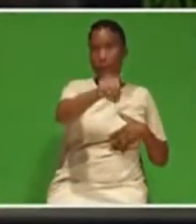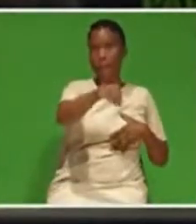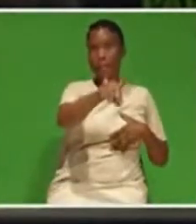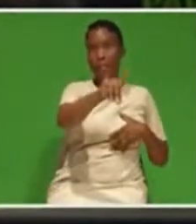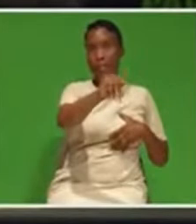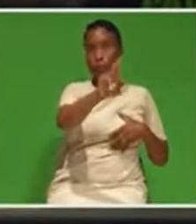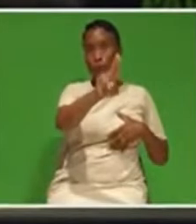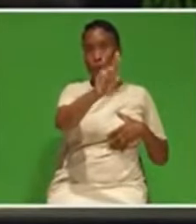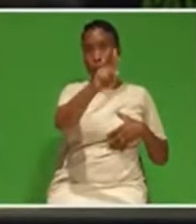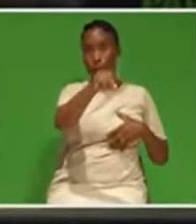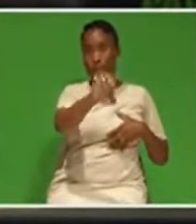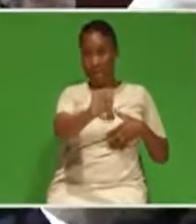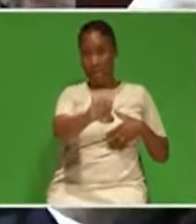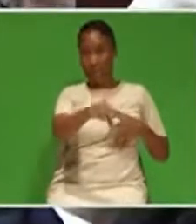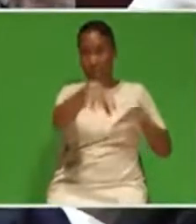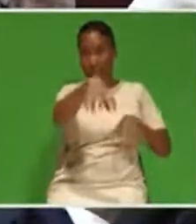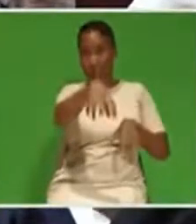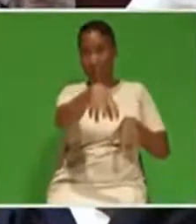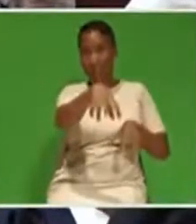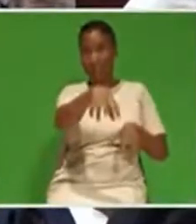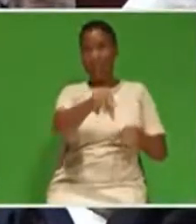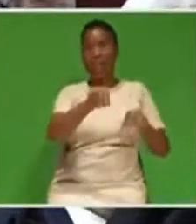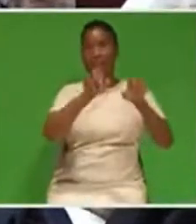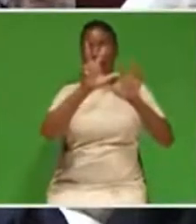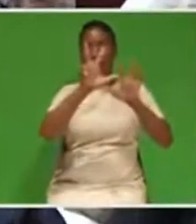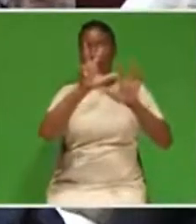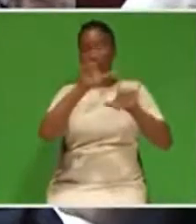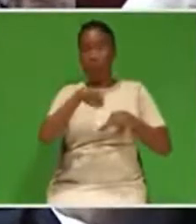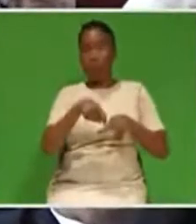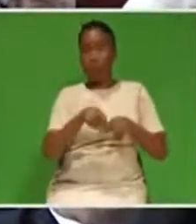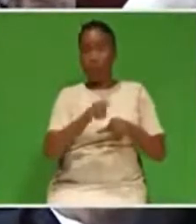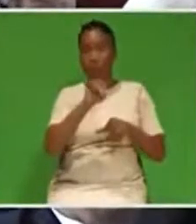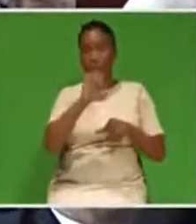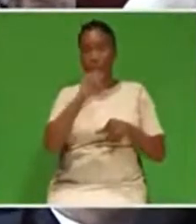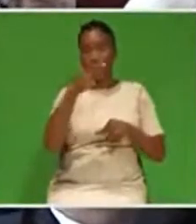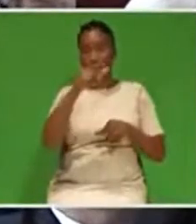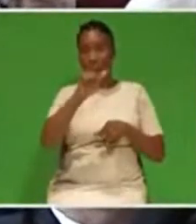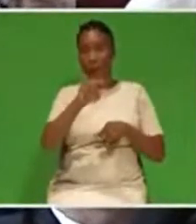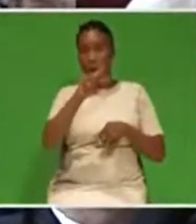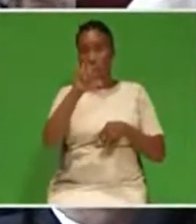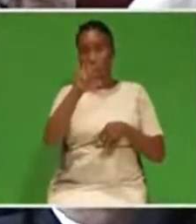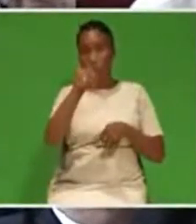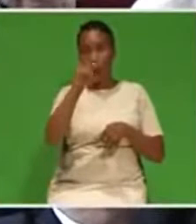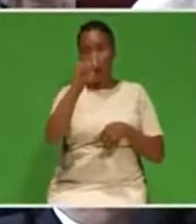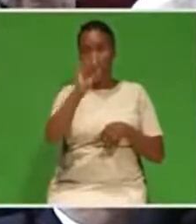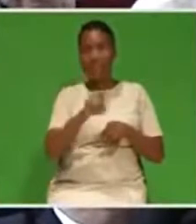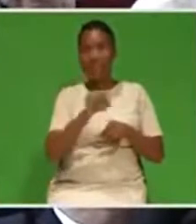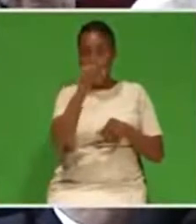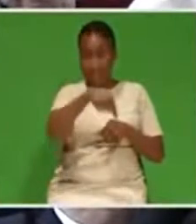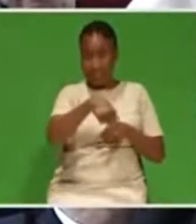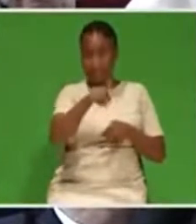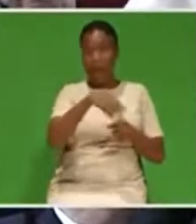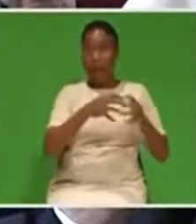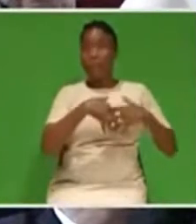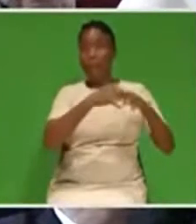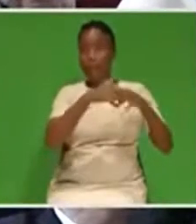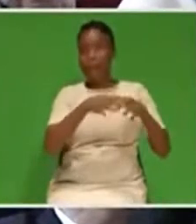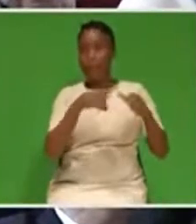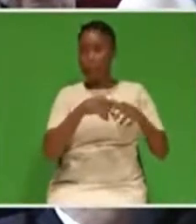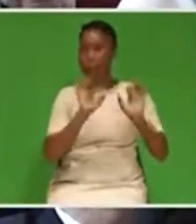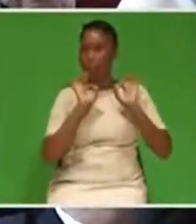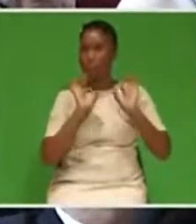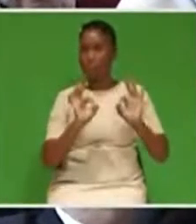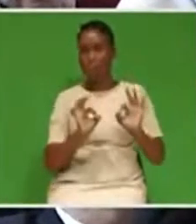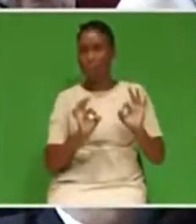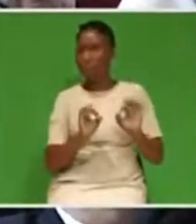some 8,000 megawatts at great cost. And there's just